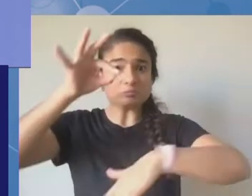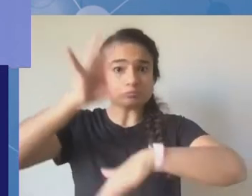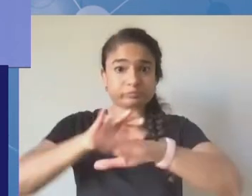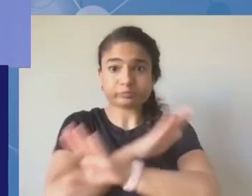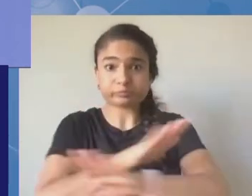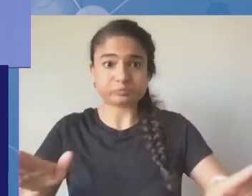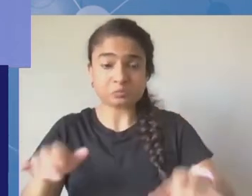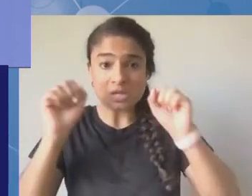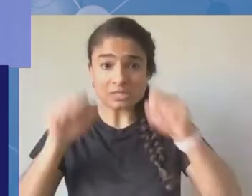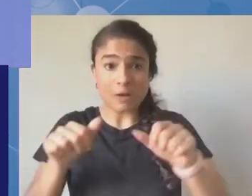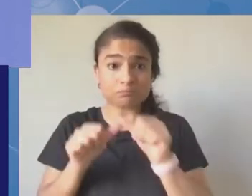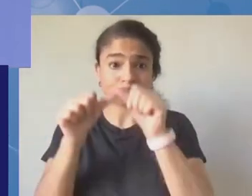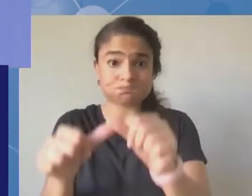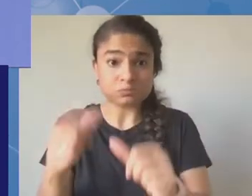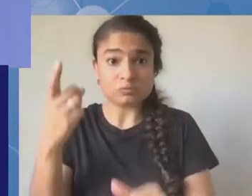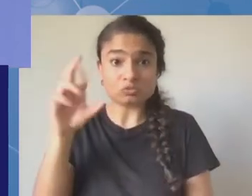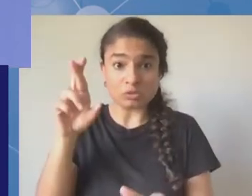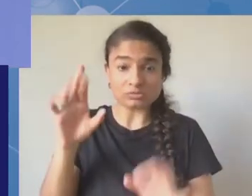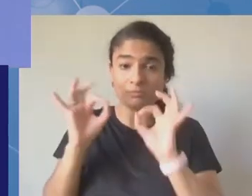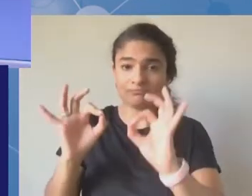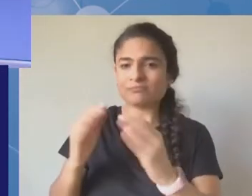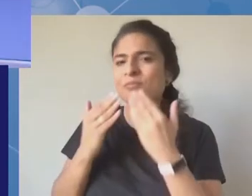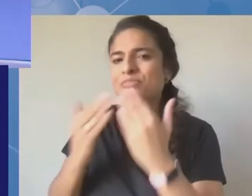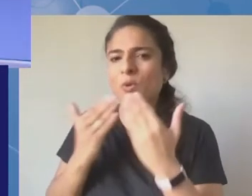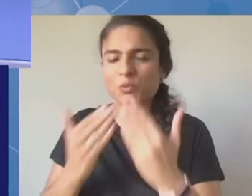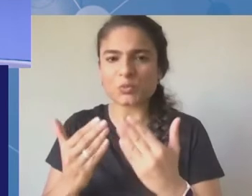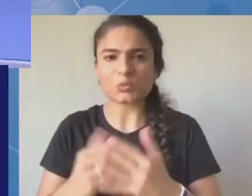Next, online, we are back to the Ghana Hub.